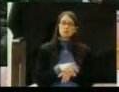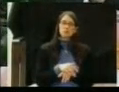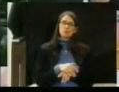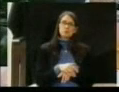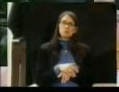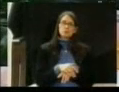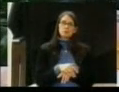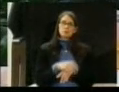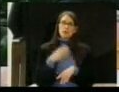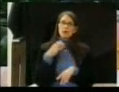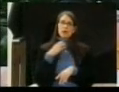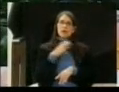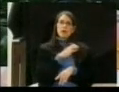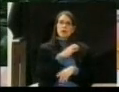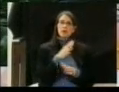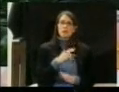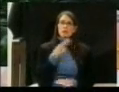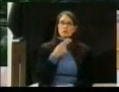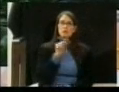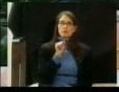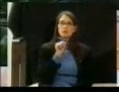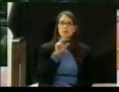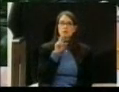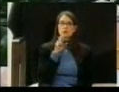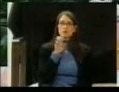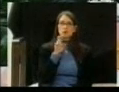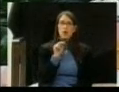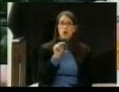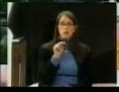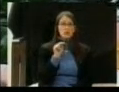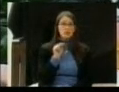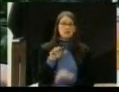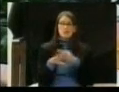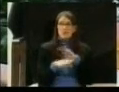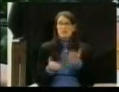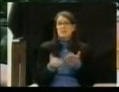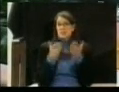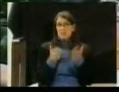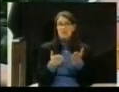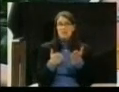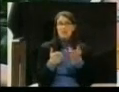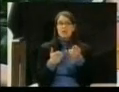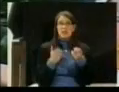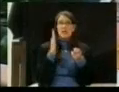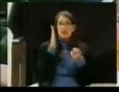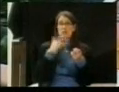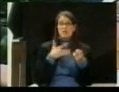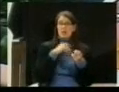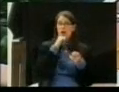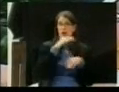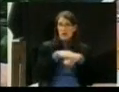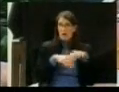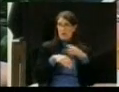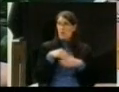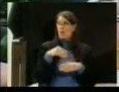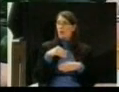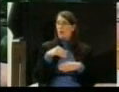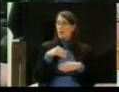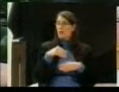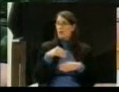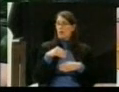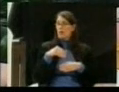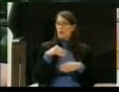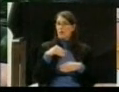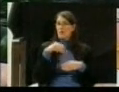he would be uncomfortable in, I believe, in approving of a redo where there's been no